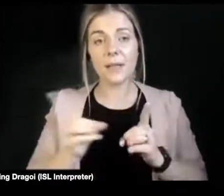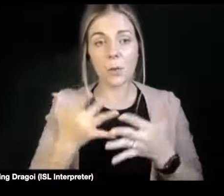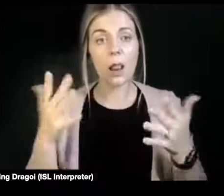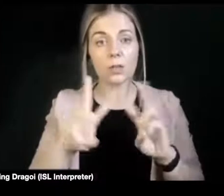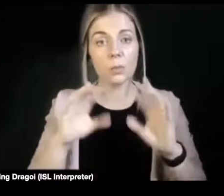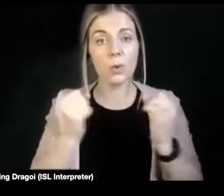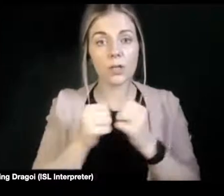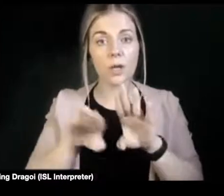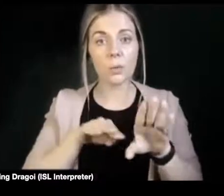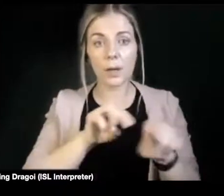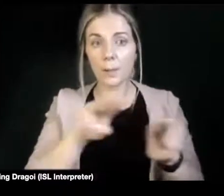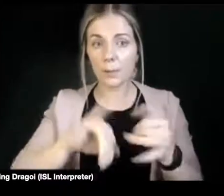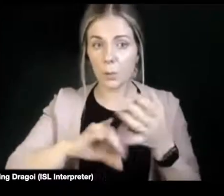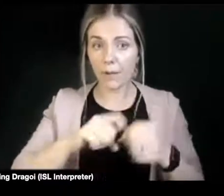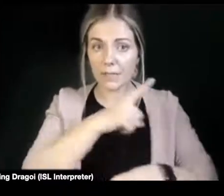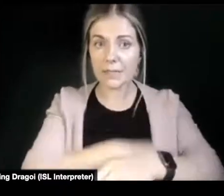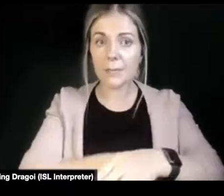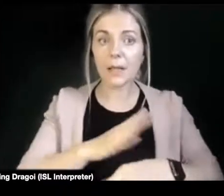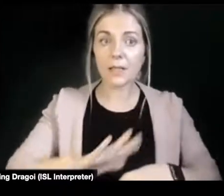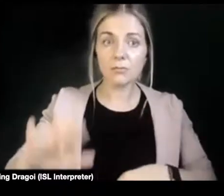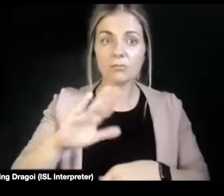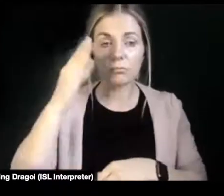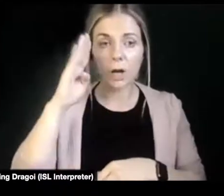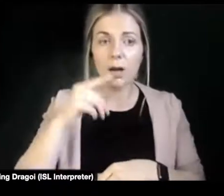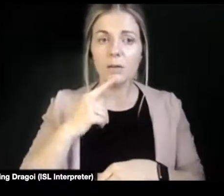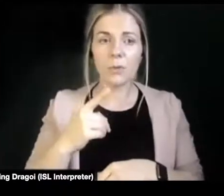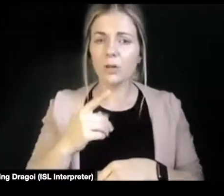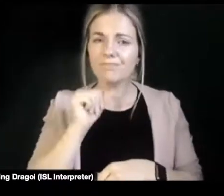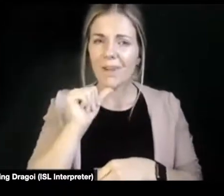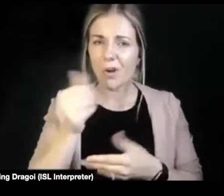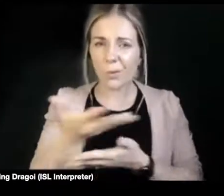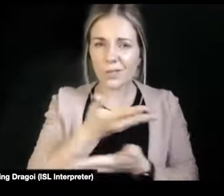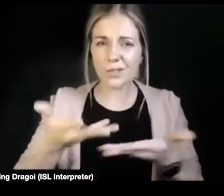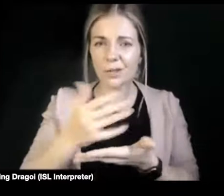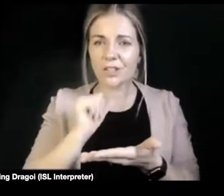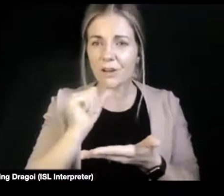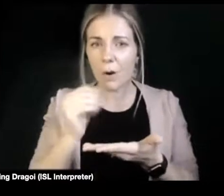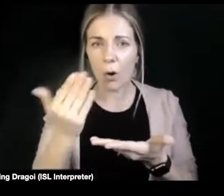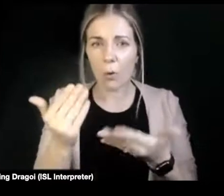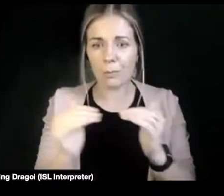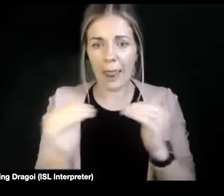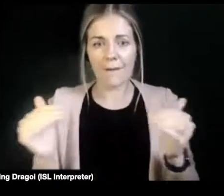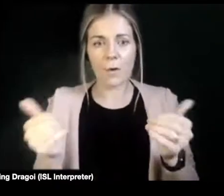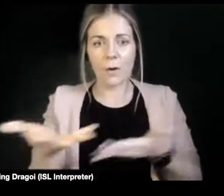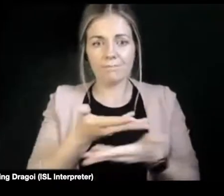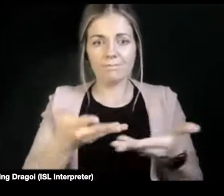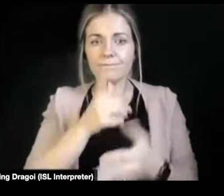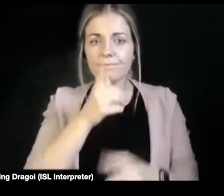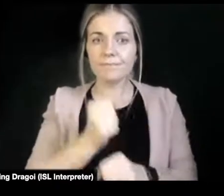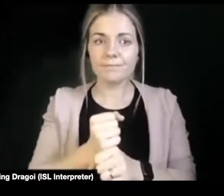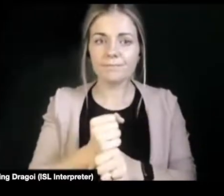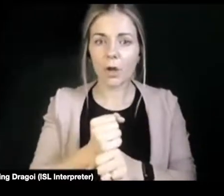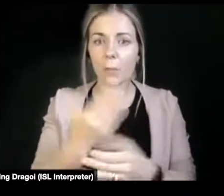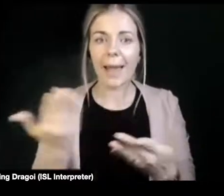disabled centres around the country. There's just no discussion, no platform to look at positive